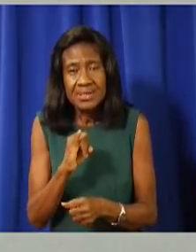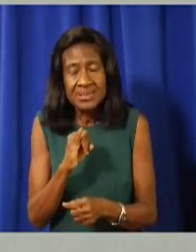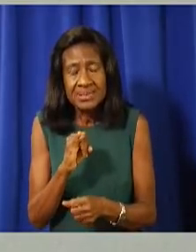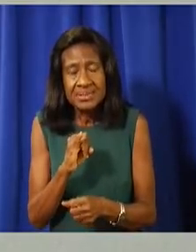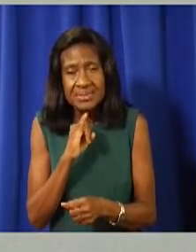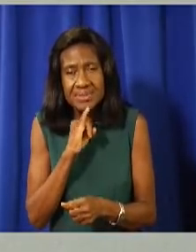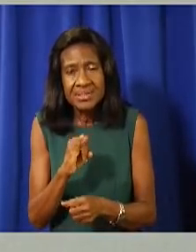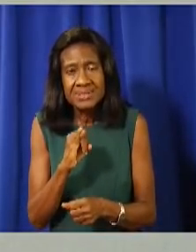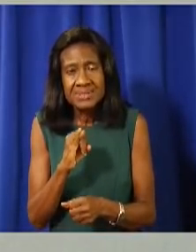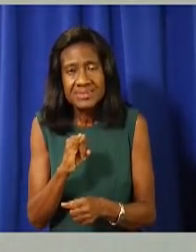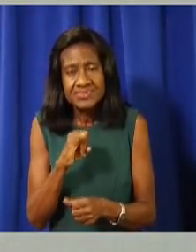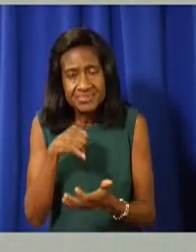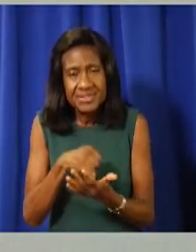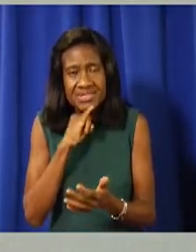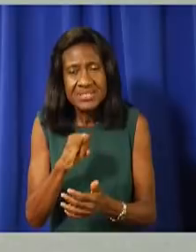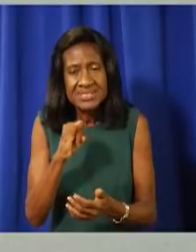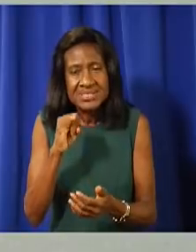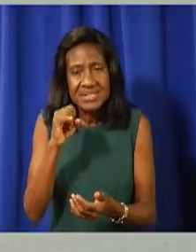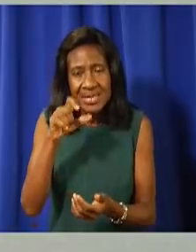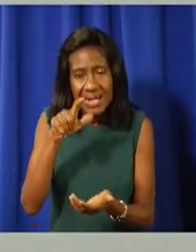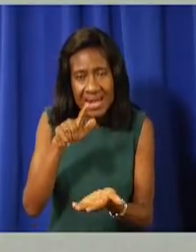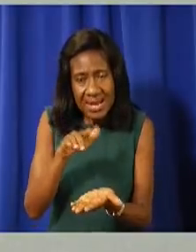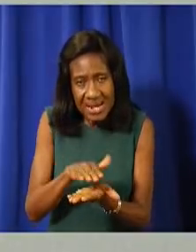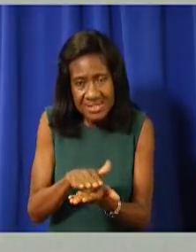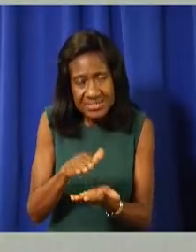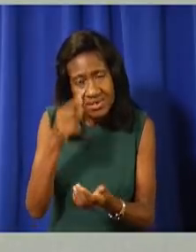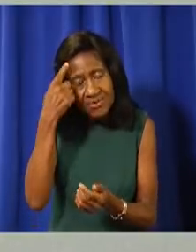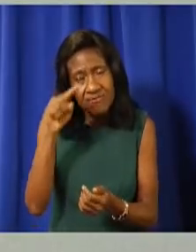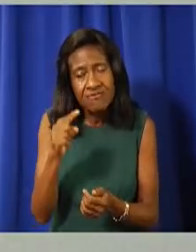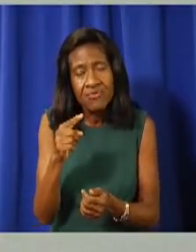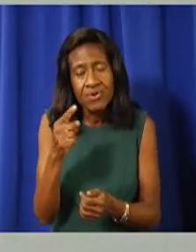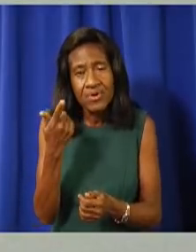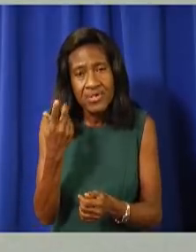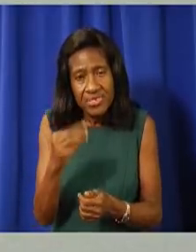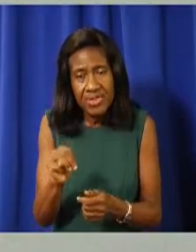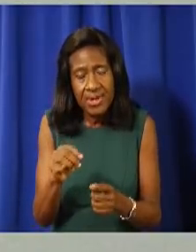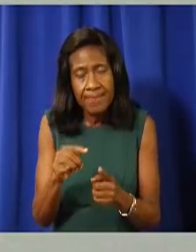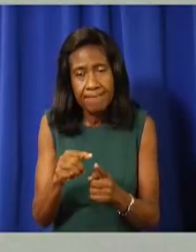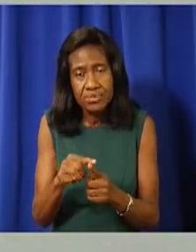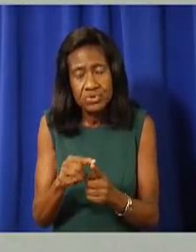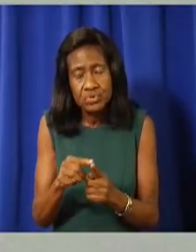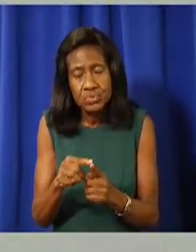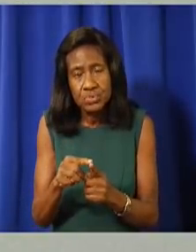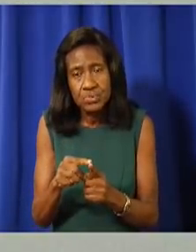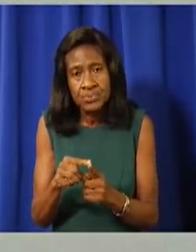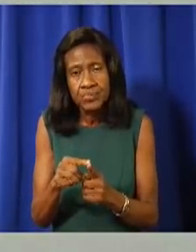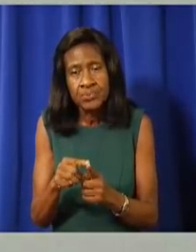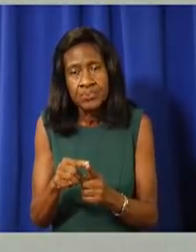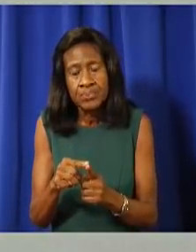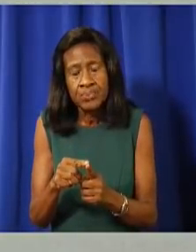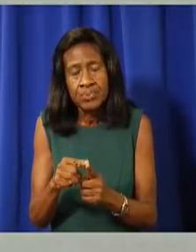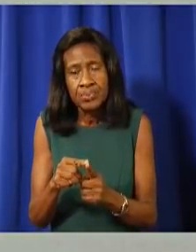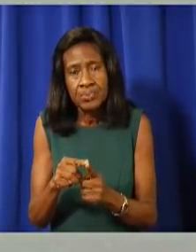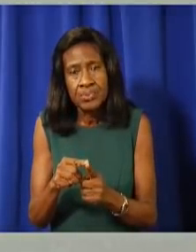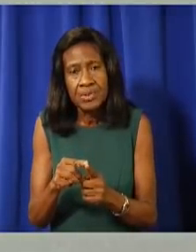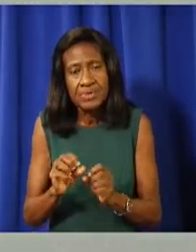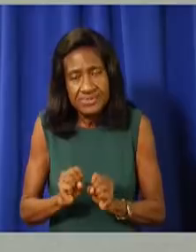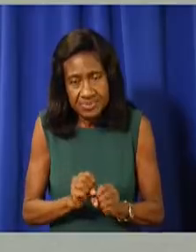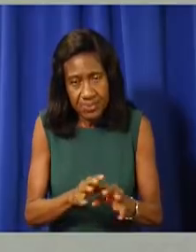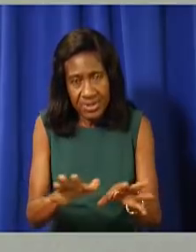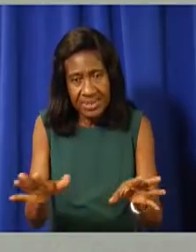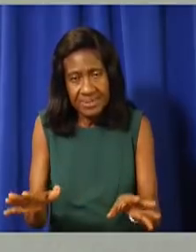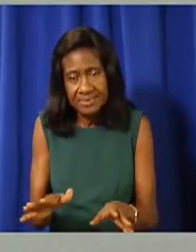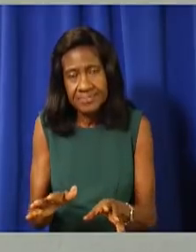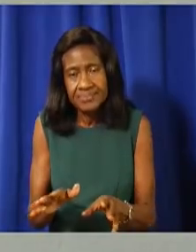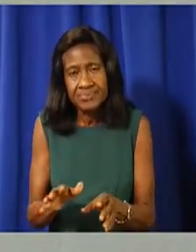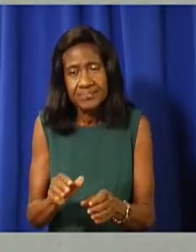So the risk of an outbreak of community transmission is still greatly reduced. But of course, we